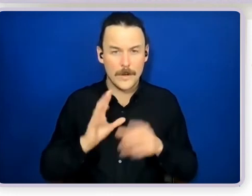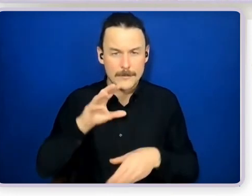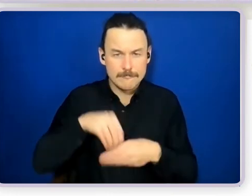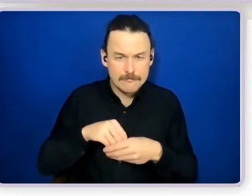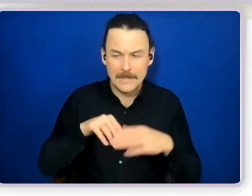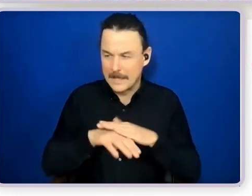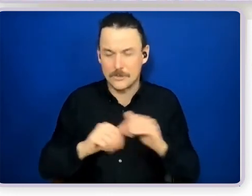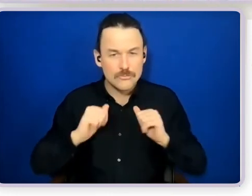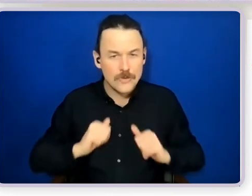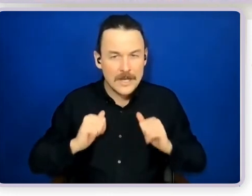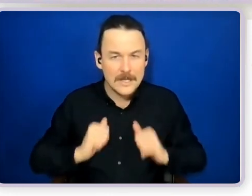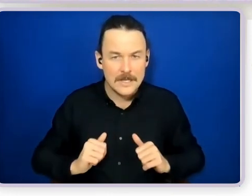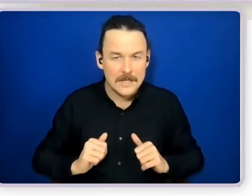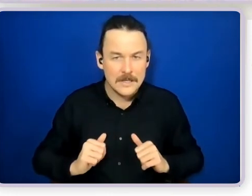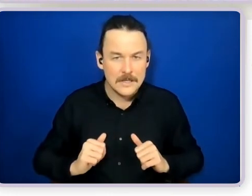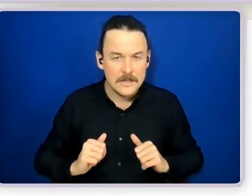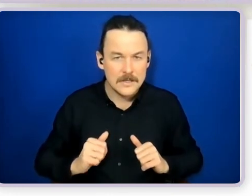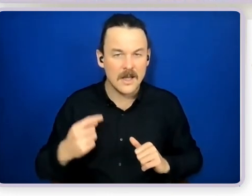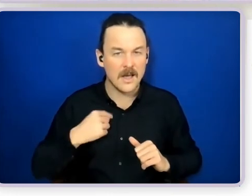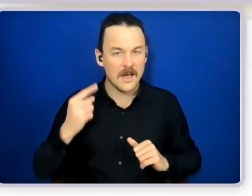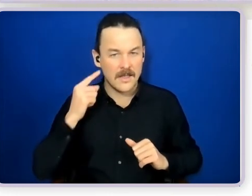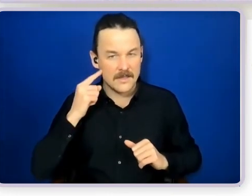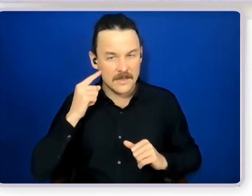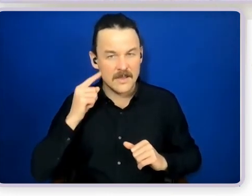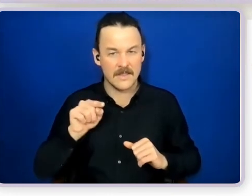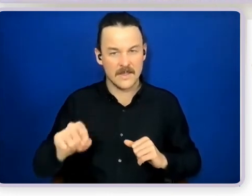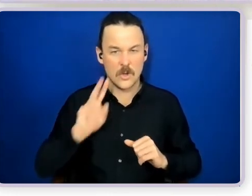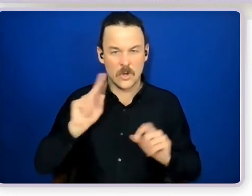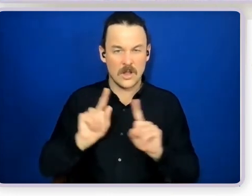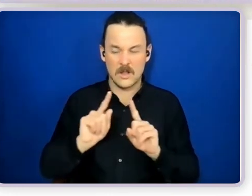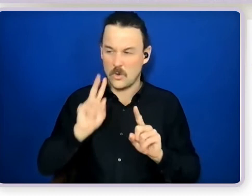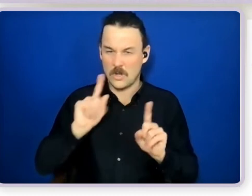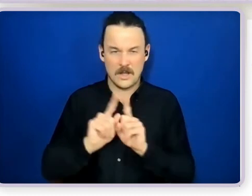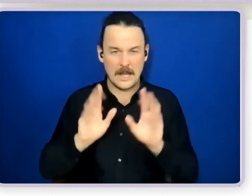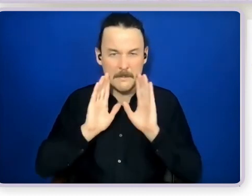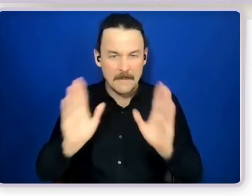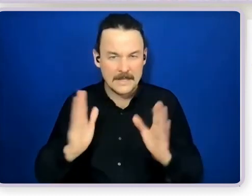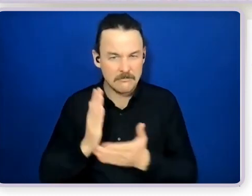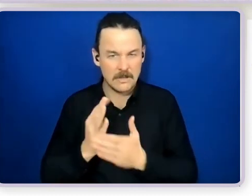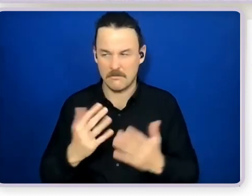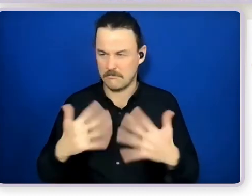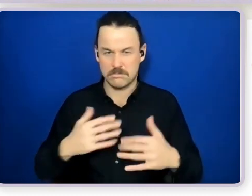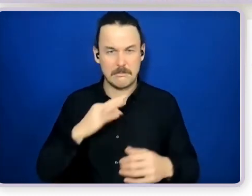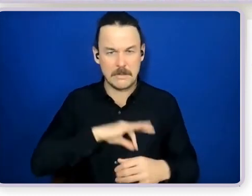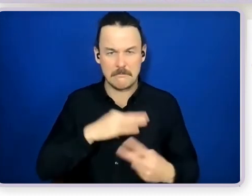seemed to be an exceptionally practical and beneficial program that's a very good question